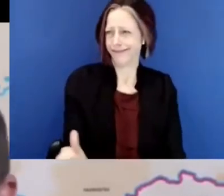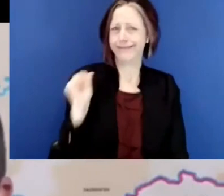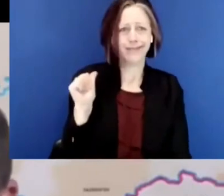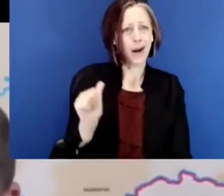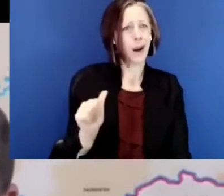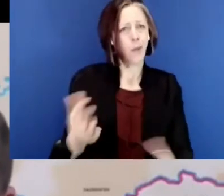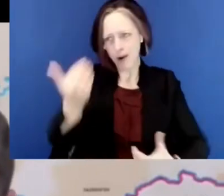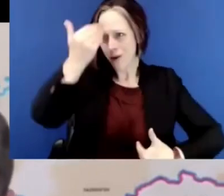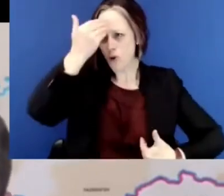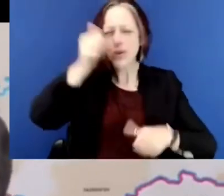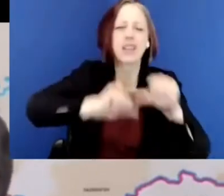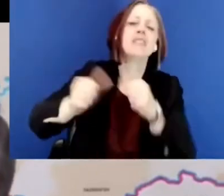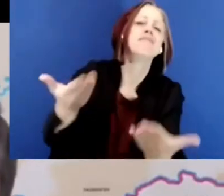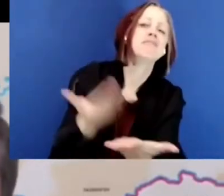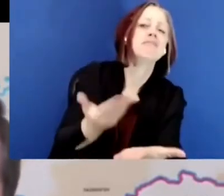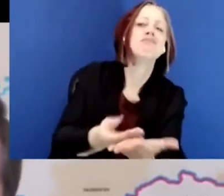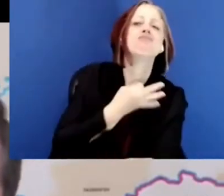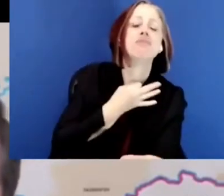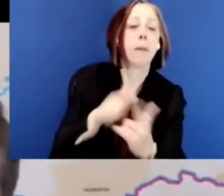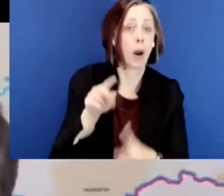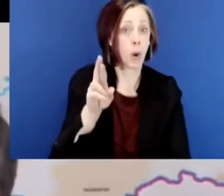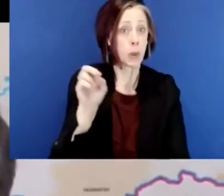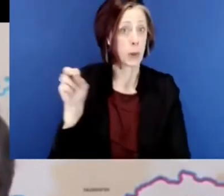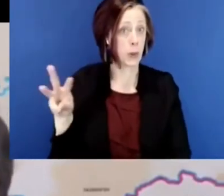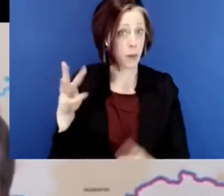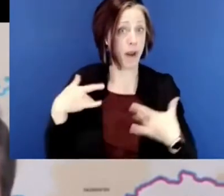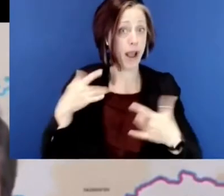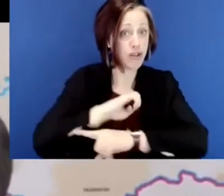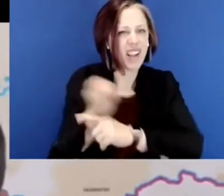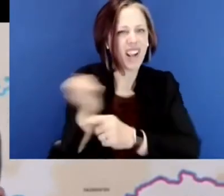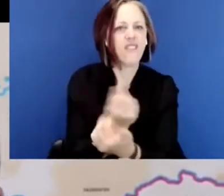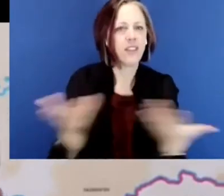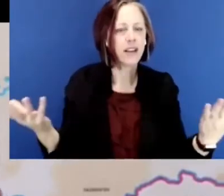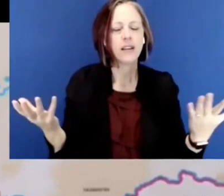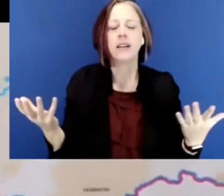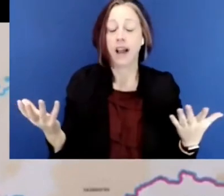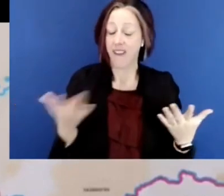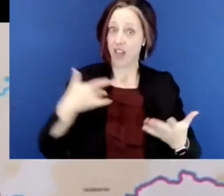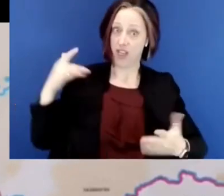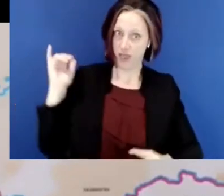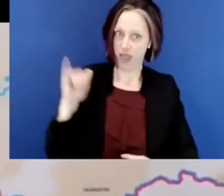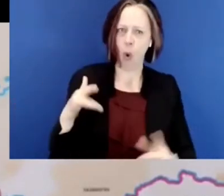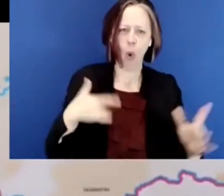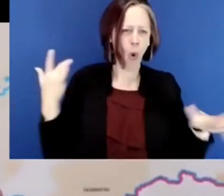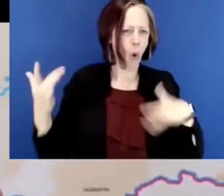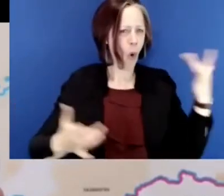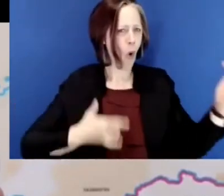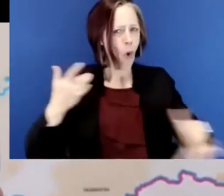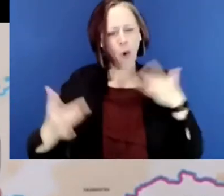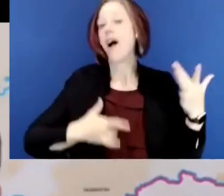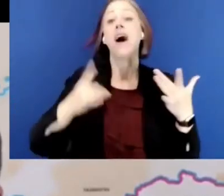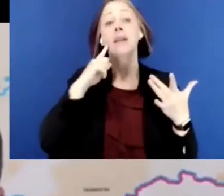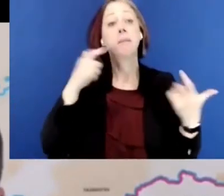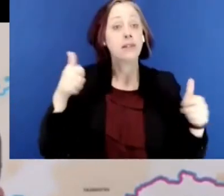curriculum or something like that. They want to actually know what the science is on renewables and things like that. So I find that to be really